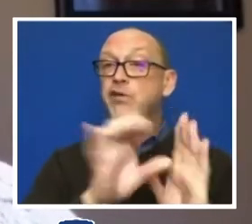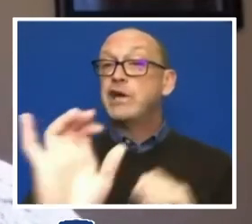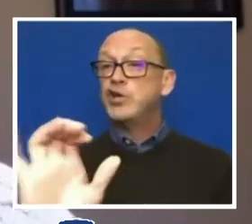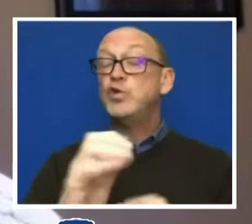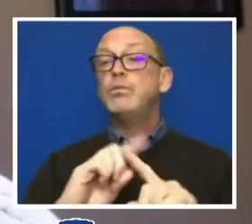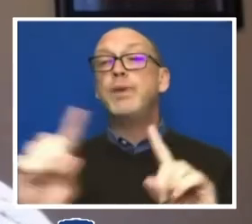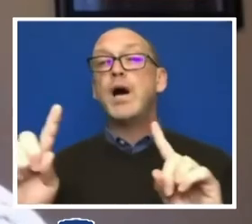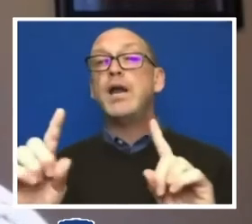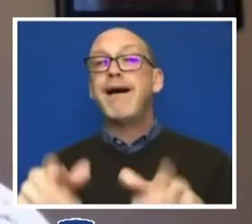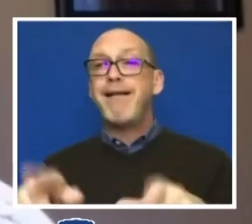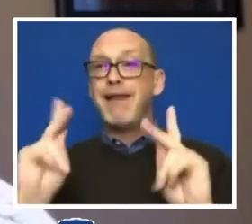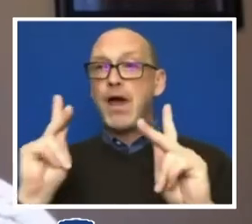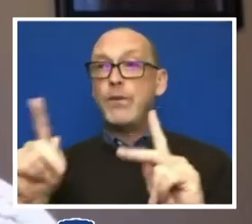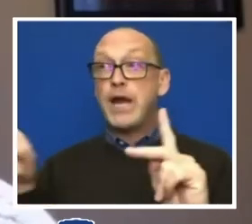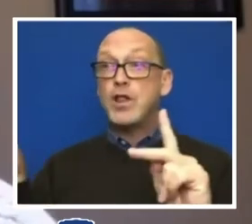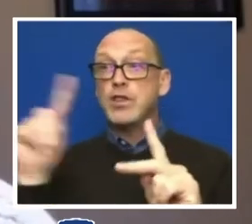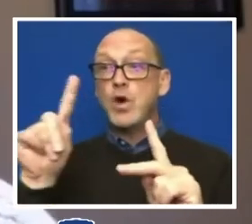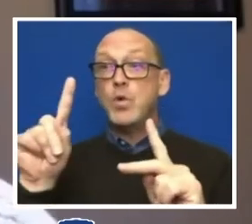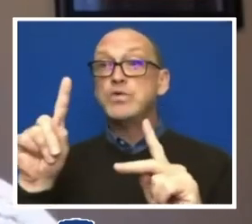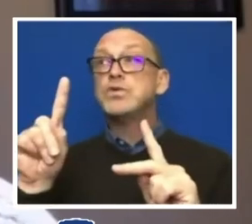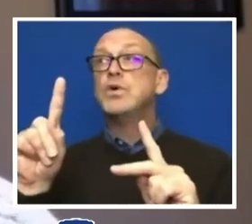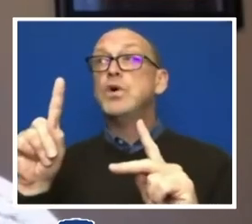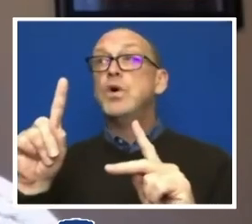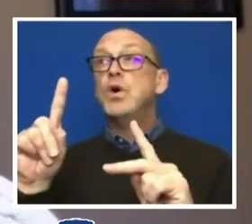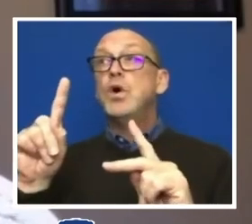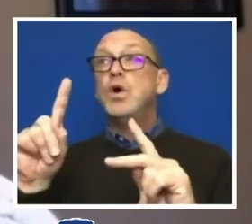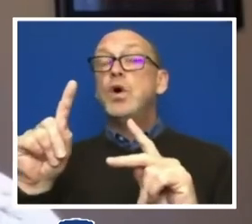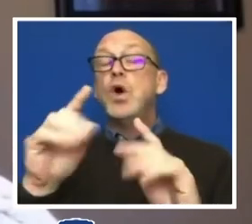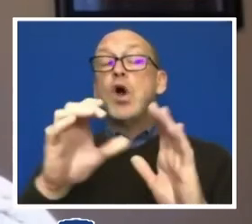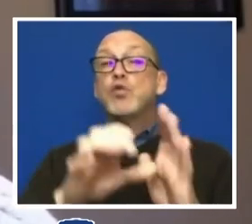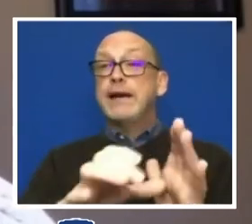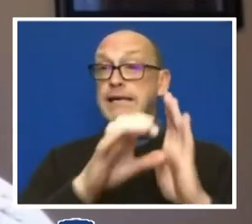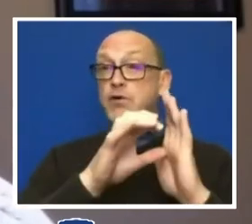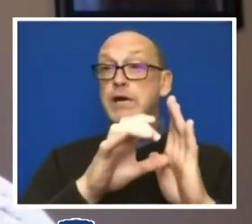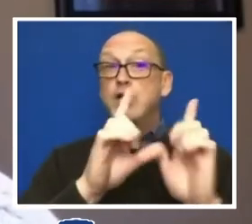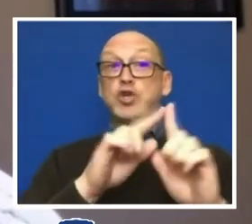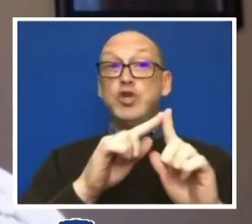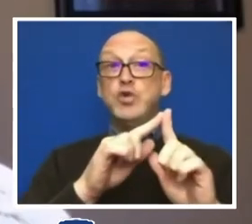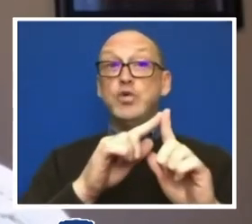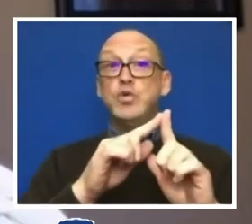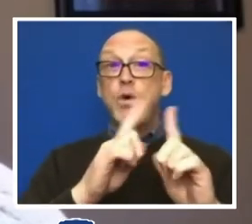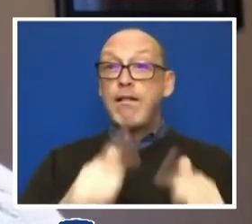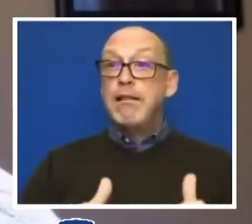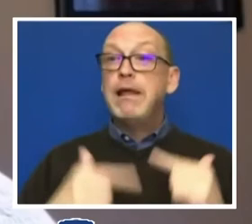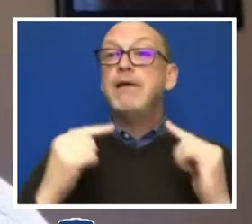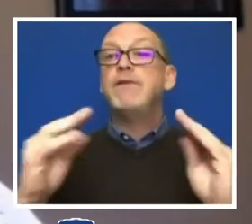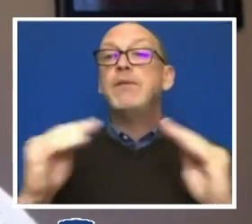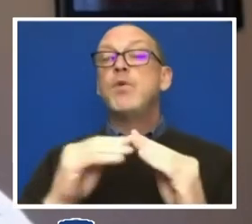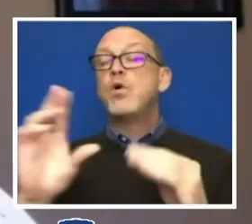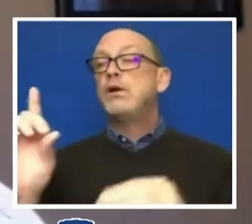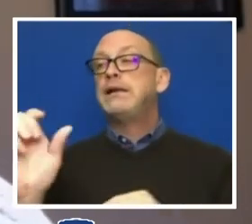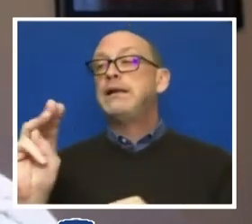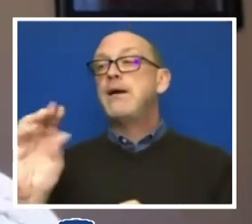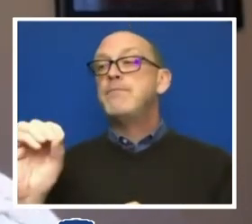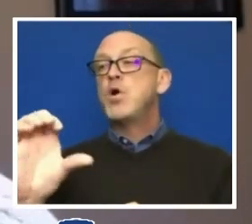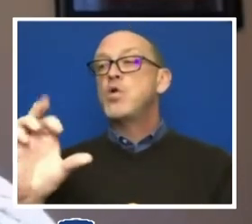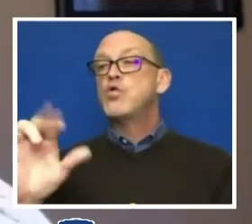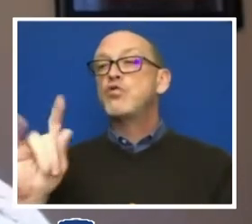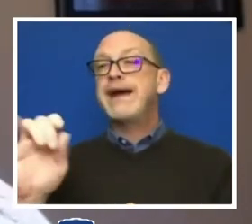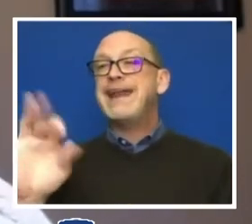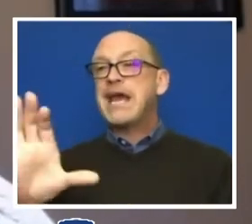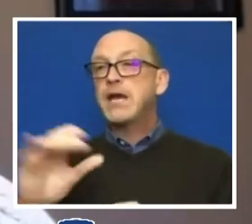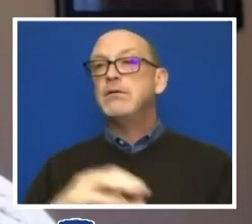but allowing those that that the set of criteria to breathe and to be more democratic thinking about